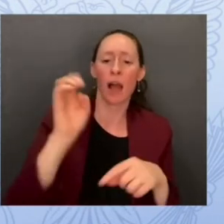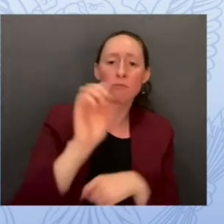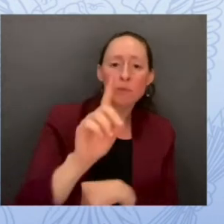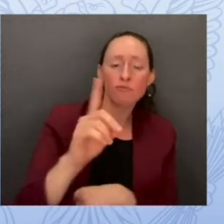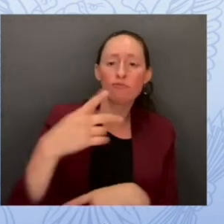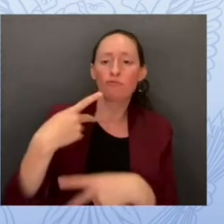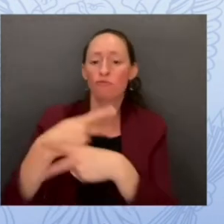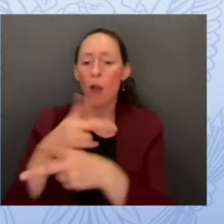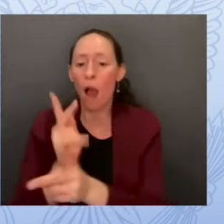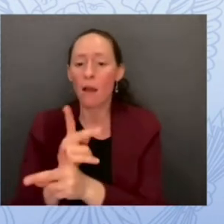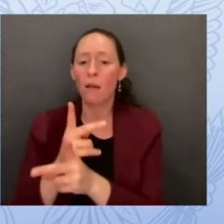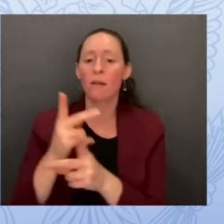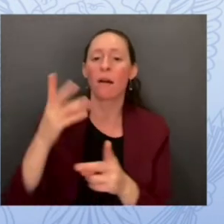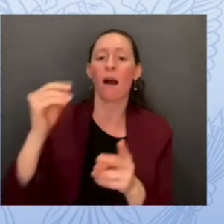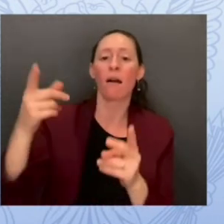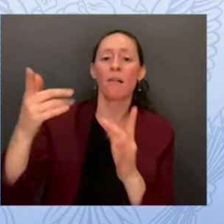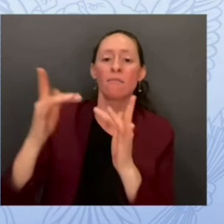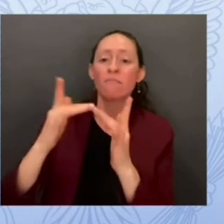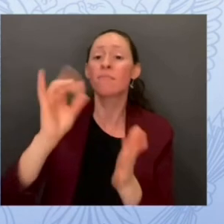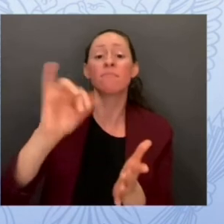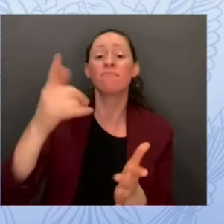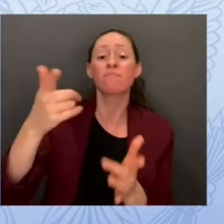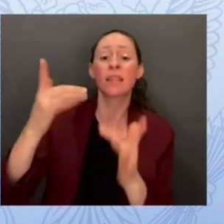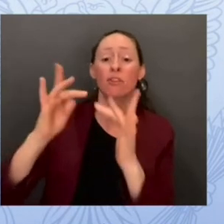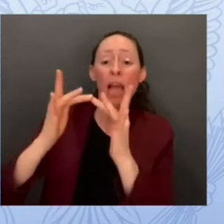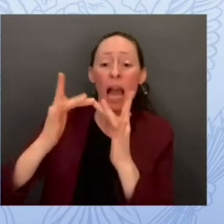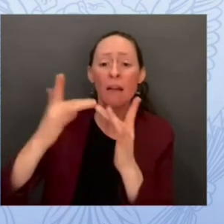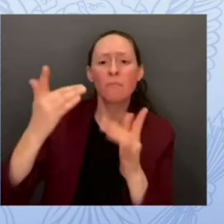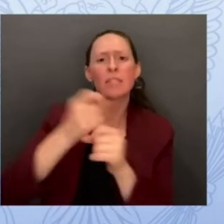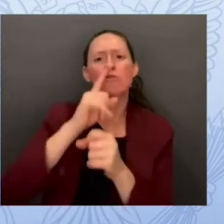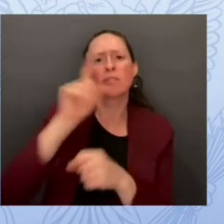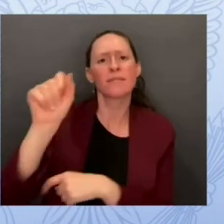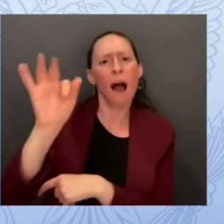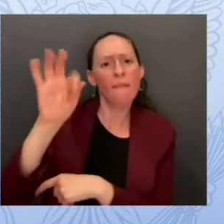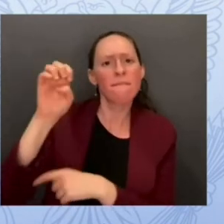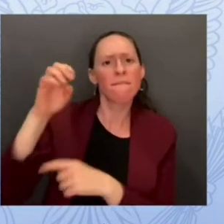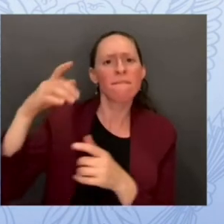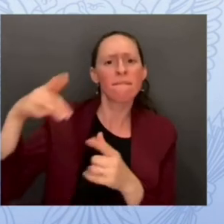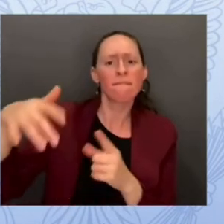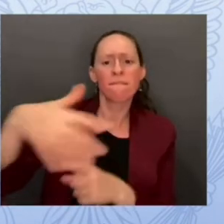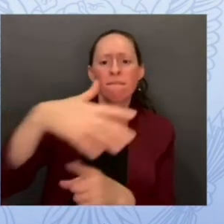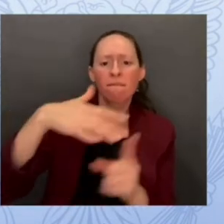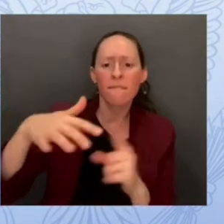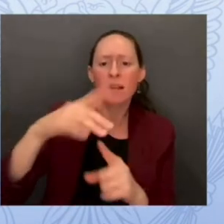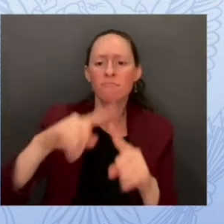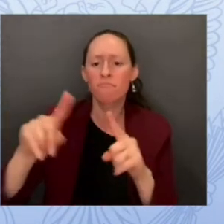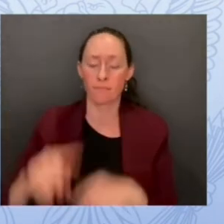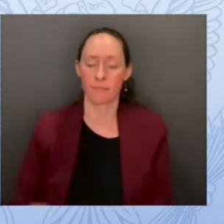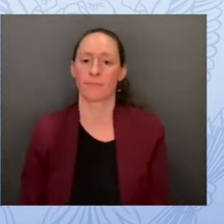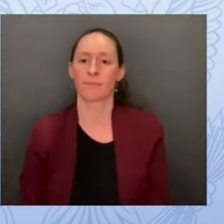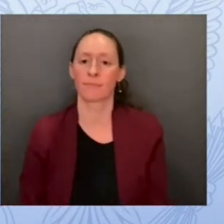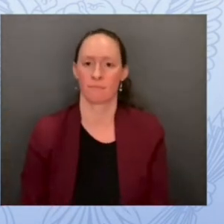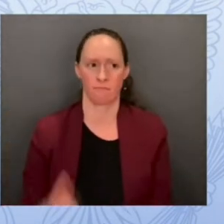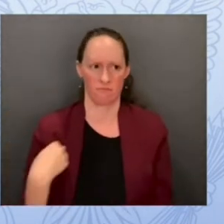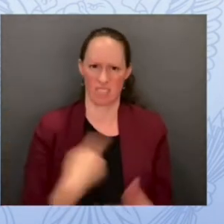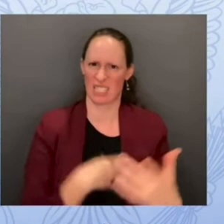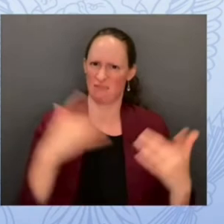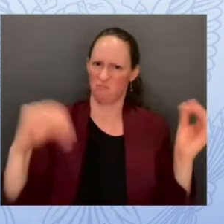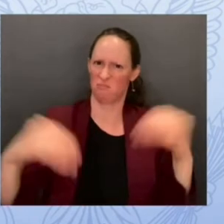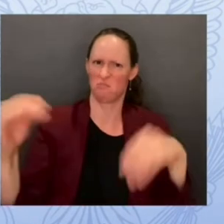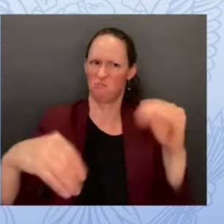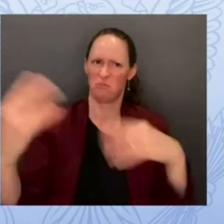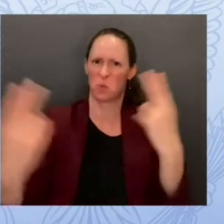and this digital environment has been adopted broadly in fact just to put some numbers on it